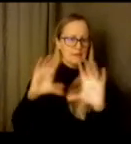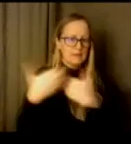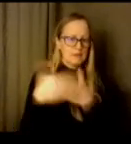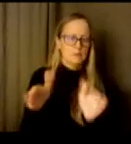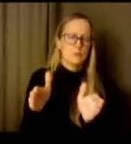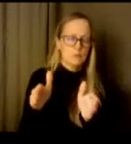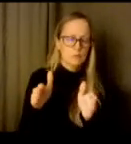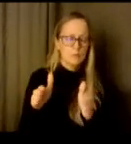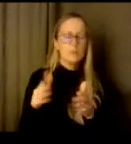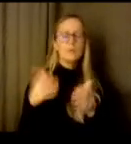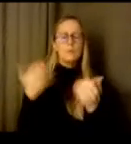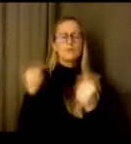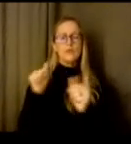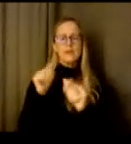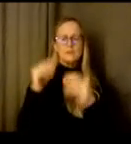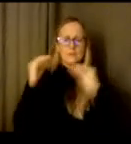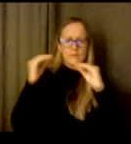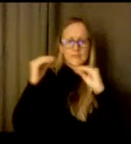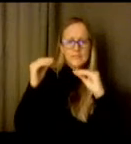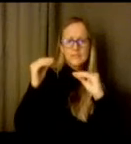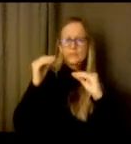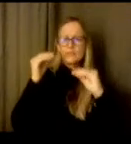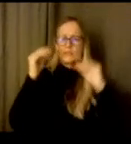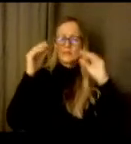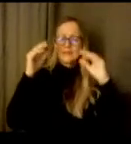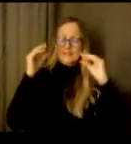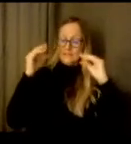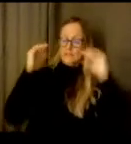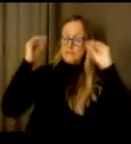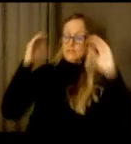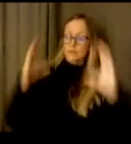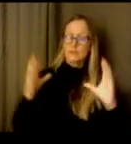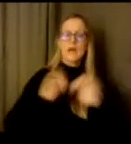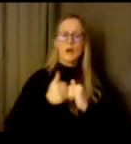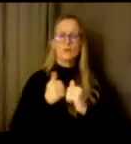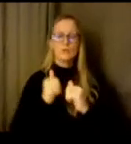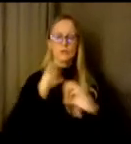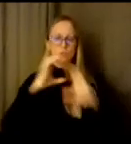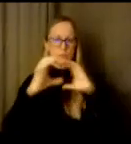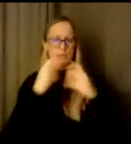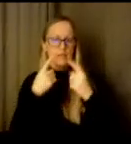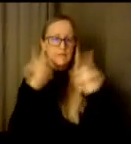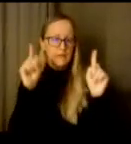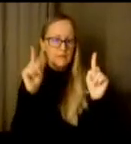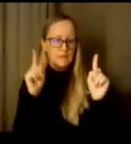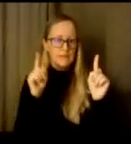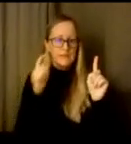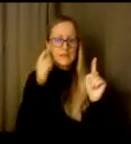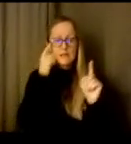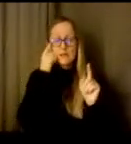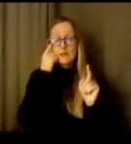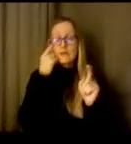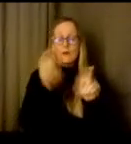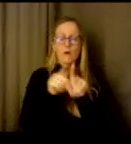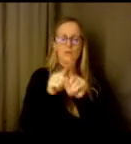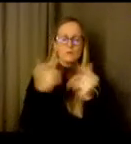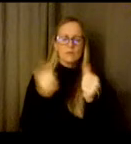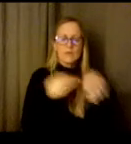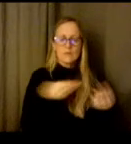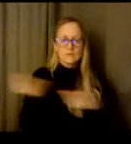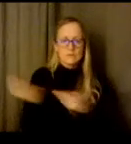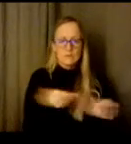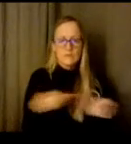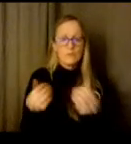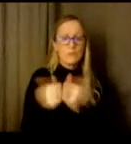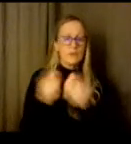effectively, how to build on the students strengths. We're also being the liaison with the family about how can we better